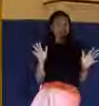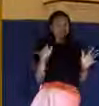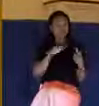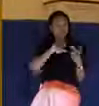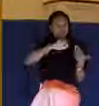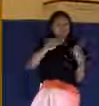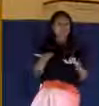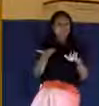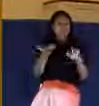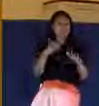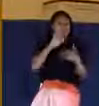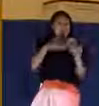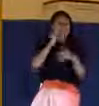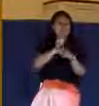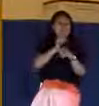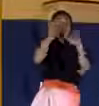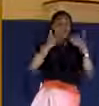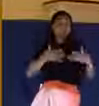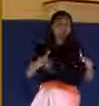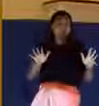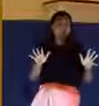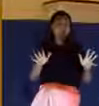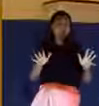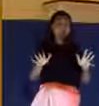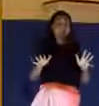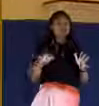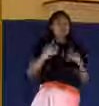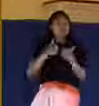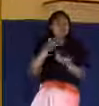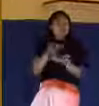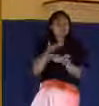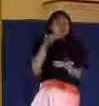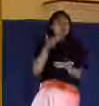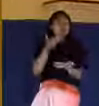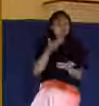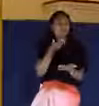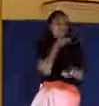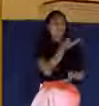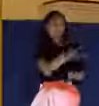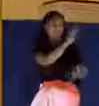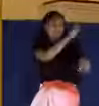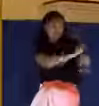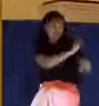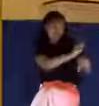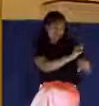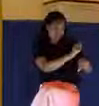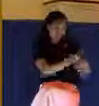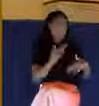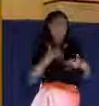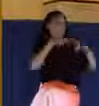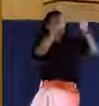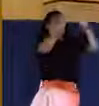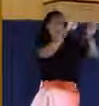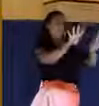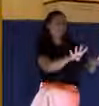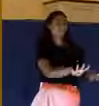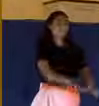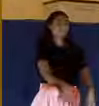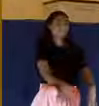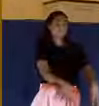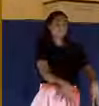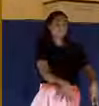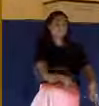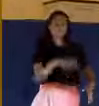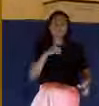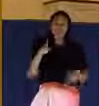is that the veil in the temple, the veil that separated the holy place from the holy of holies that had been hanging